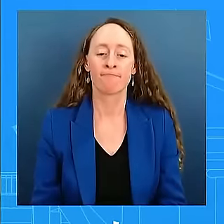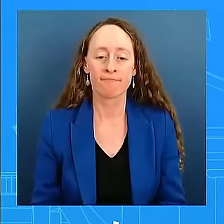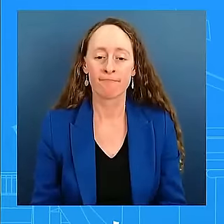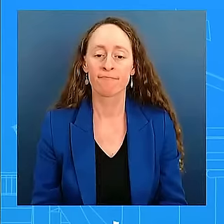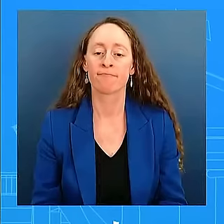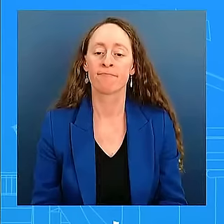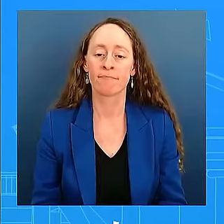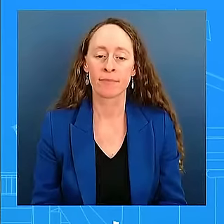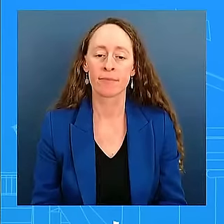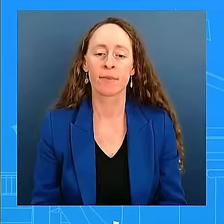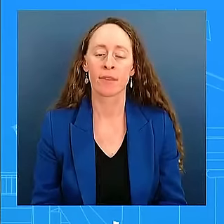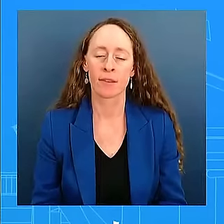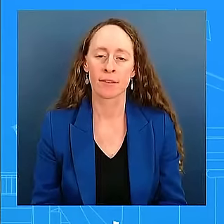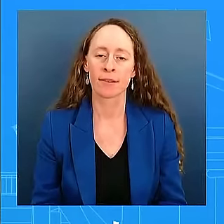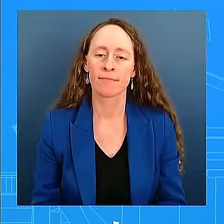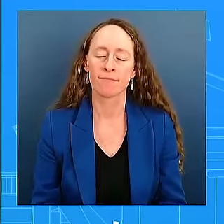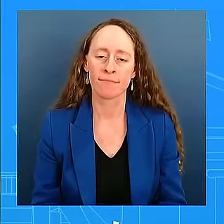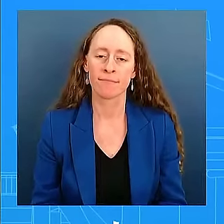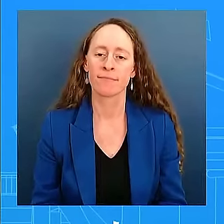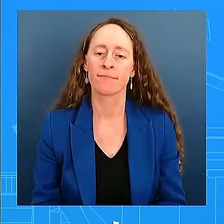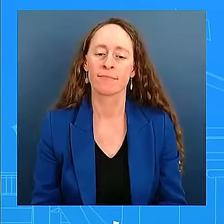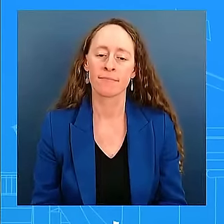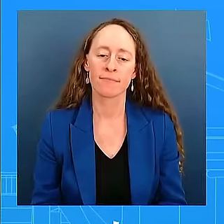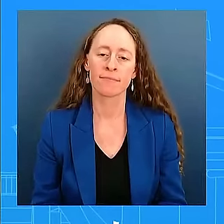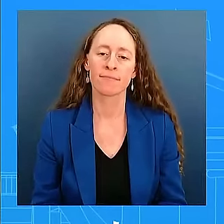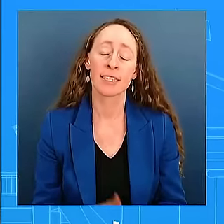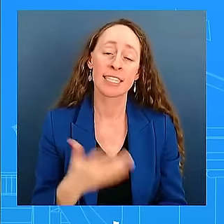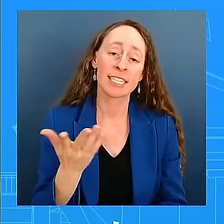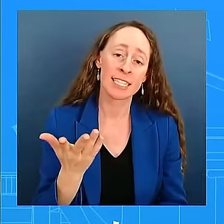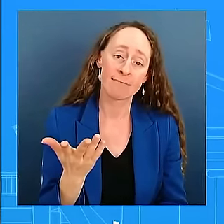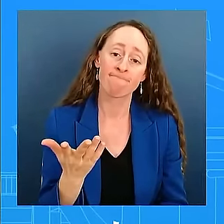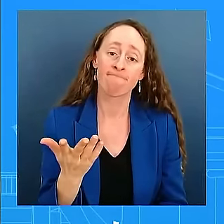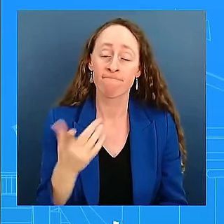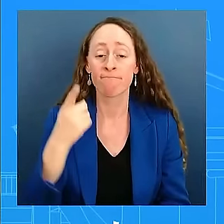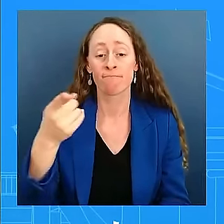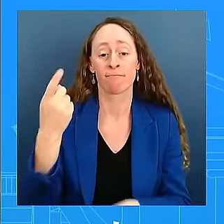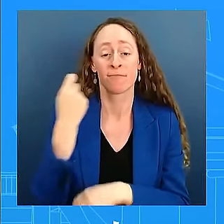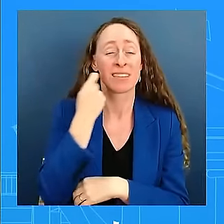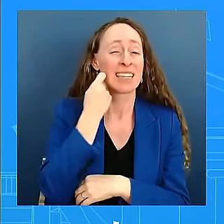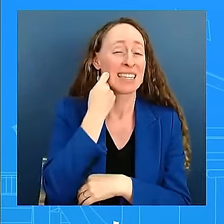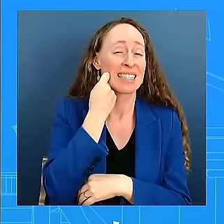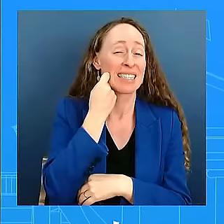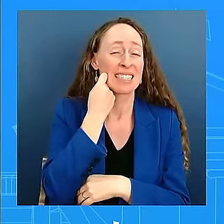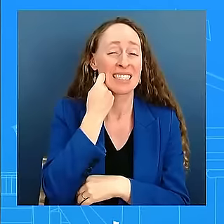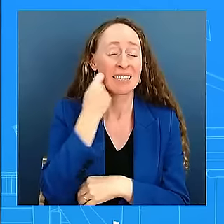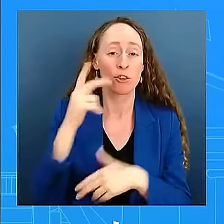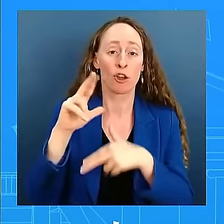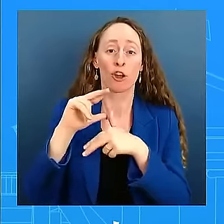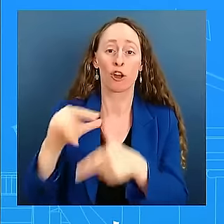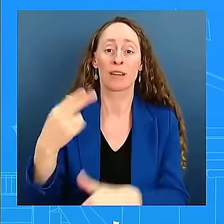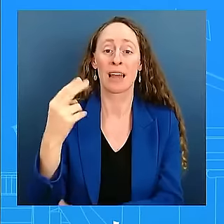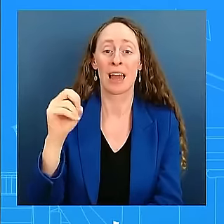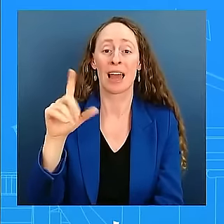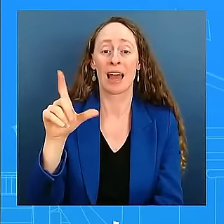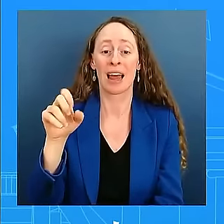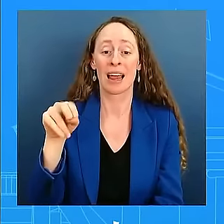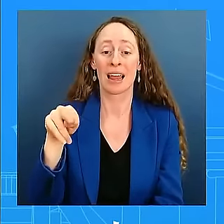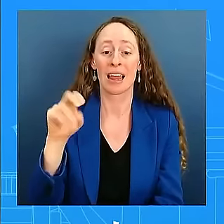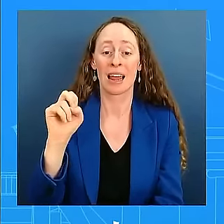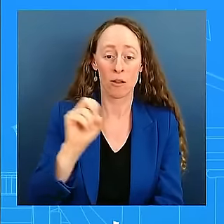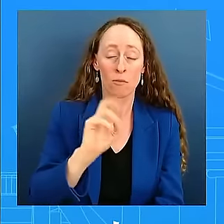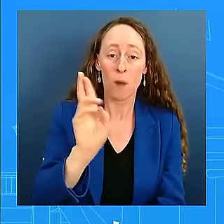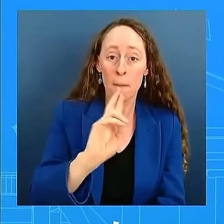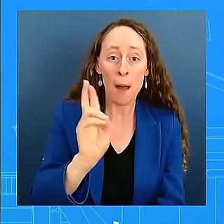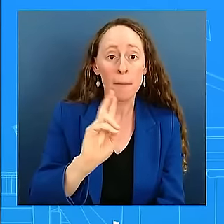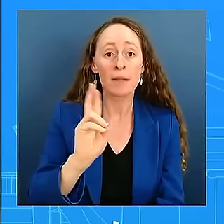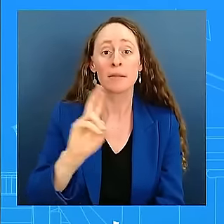dealing with Hurricane Helene, you heard from Republican governors, Democratic governors, say, speak